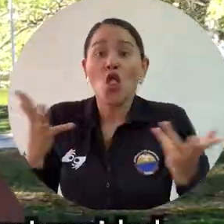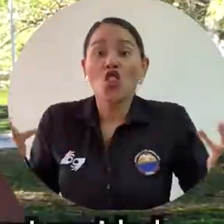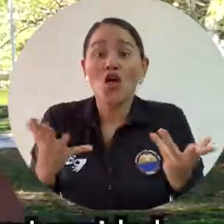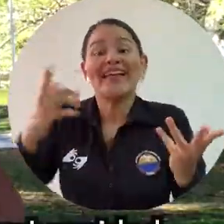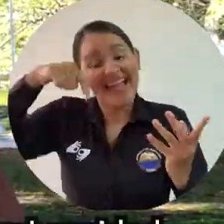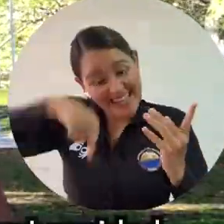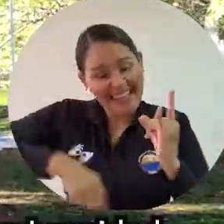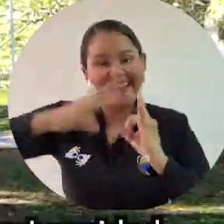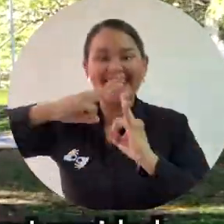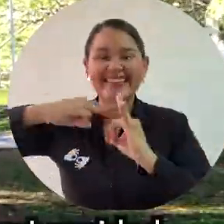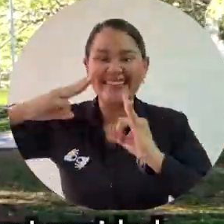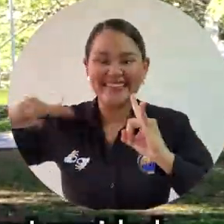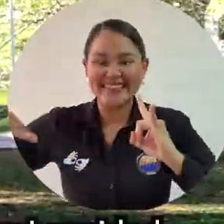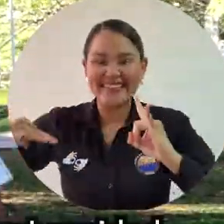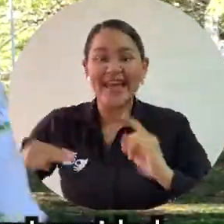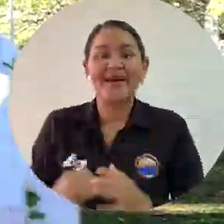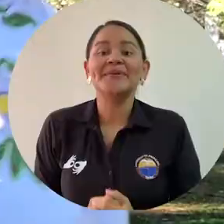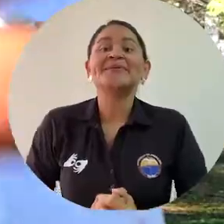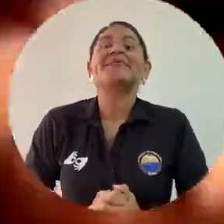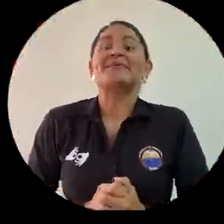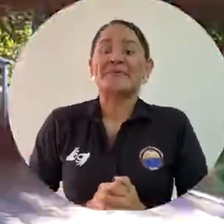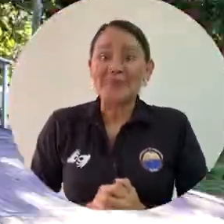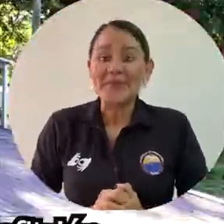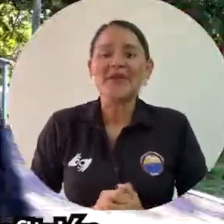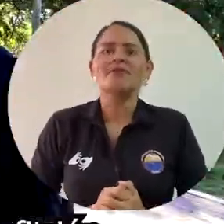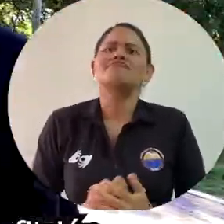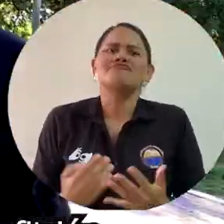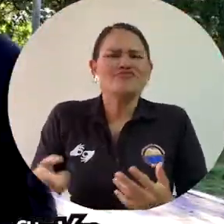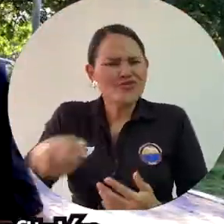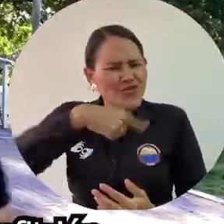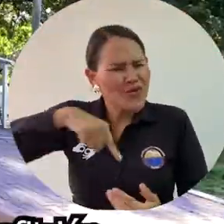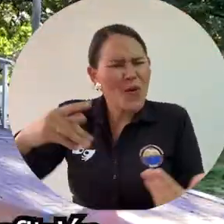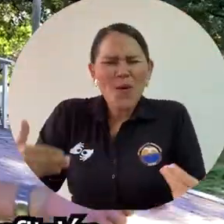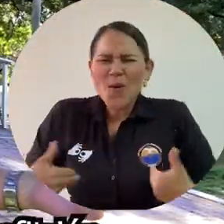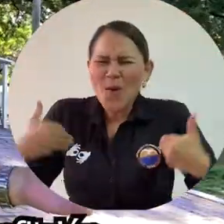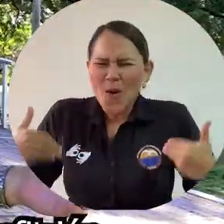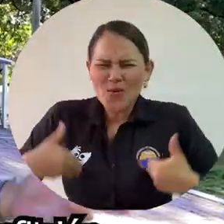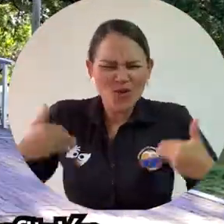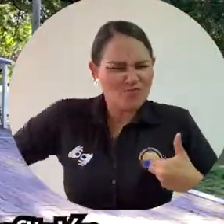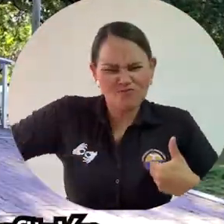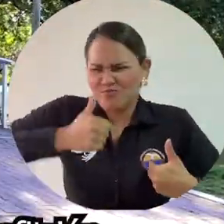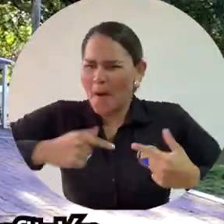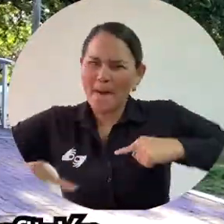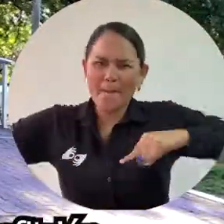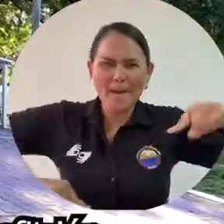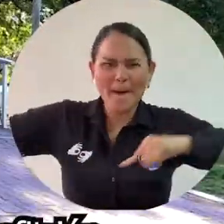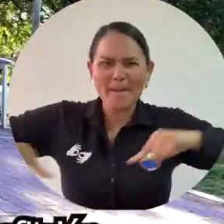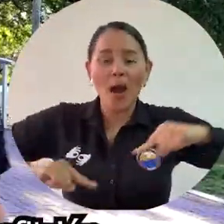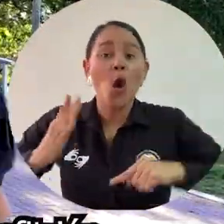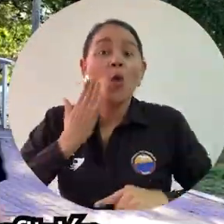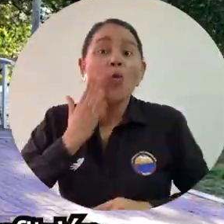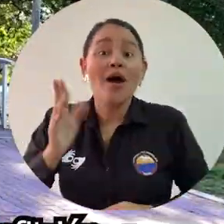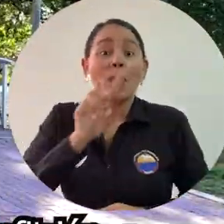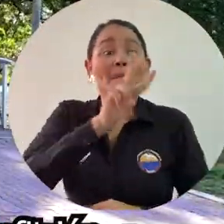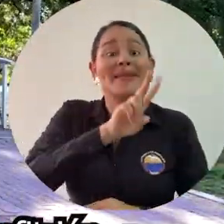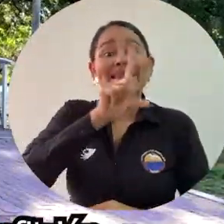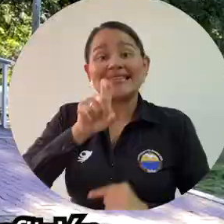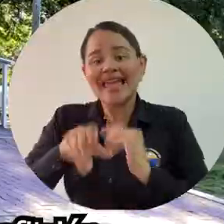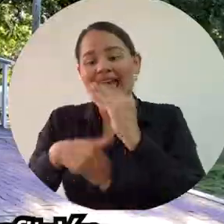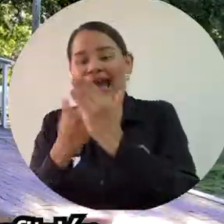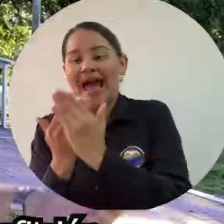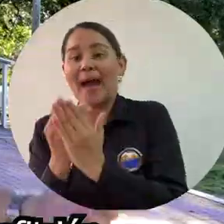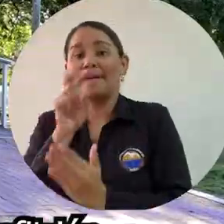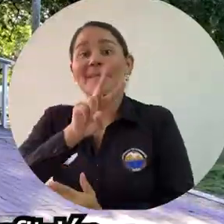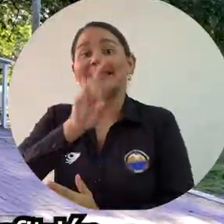here here at Magdalena University. We will be very glad to be your host from the 26th to the